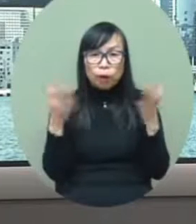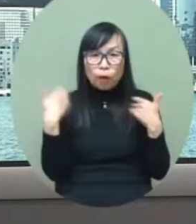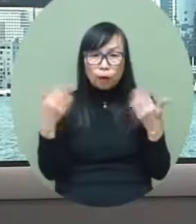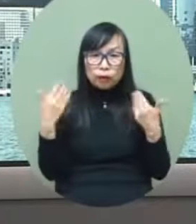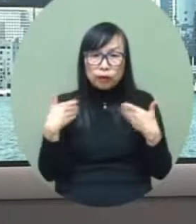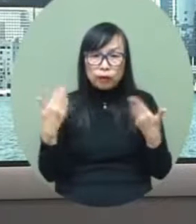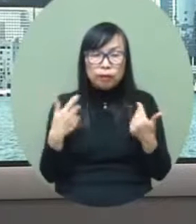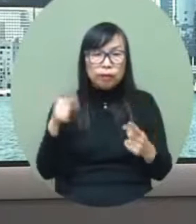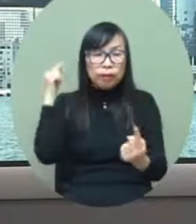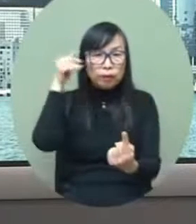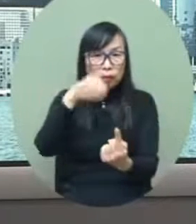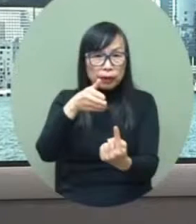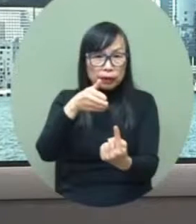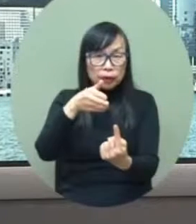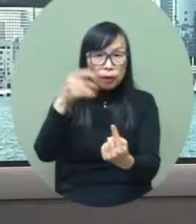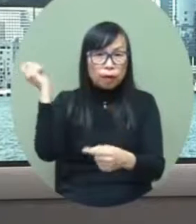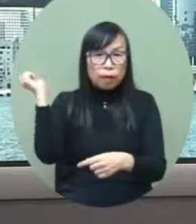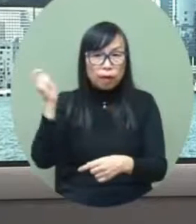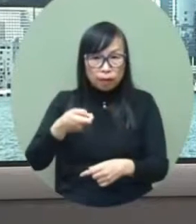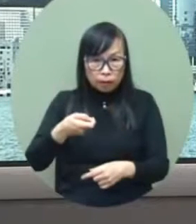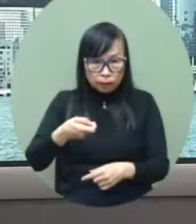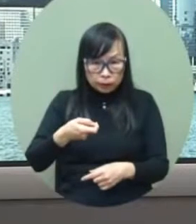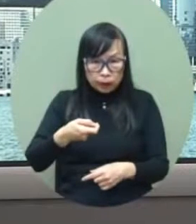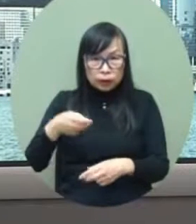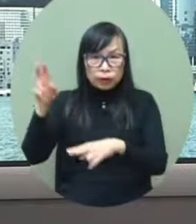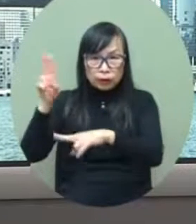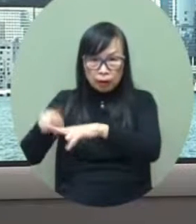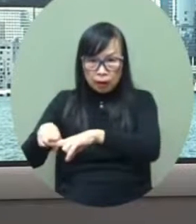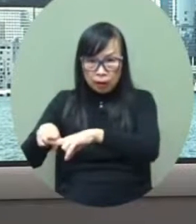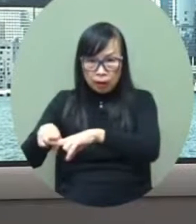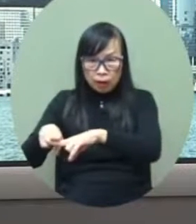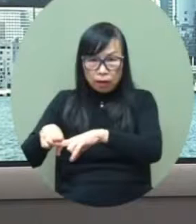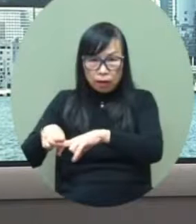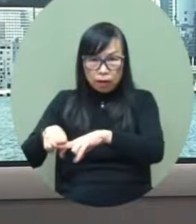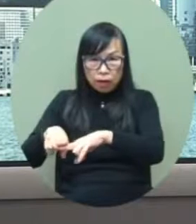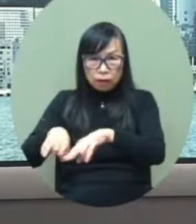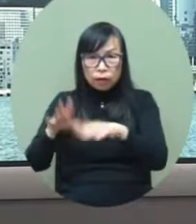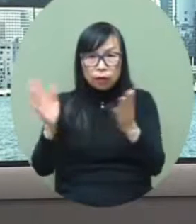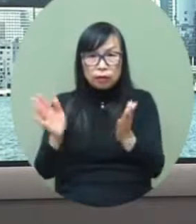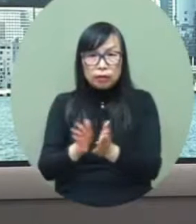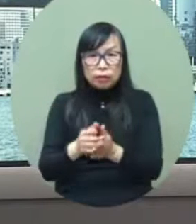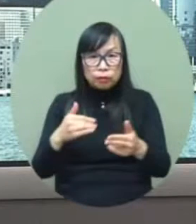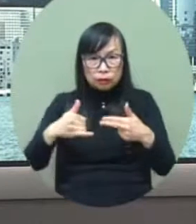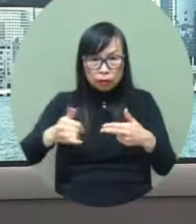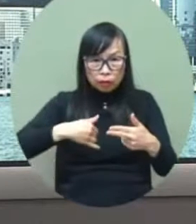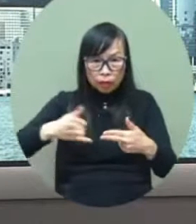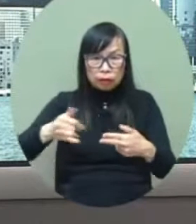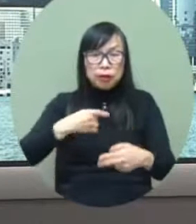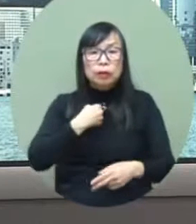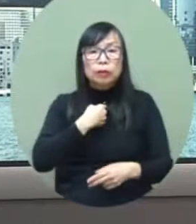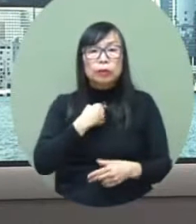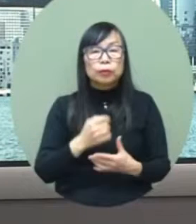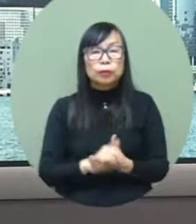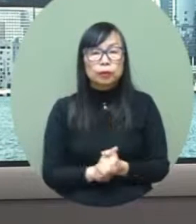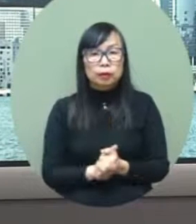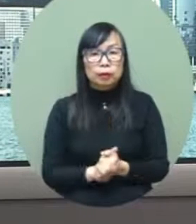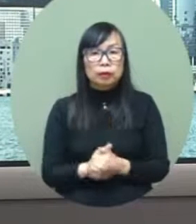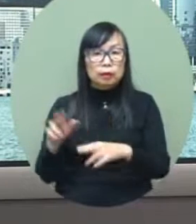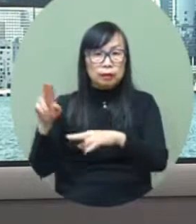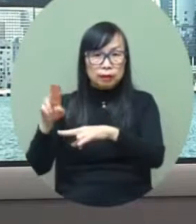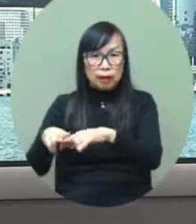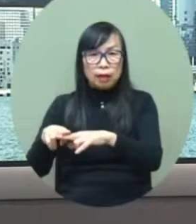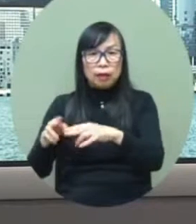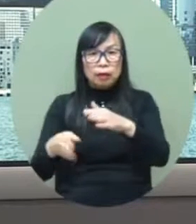was happy and they enjoyed the chinese new year our aim is to resume um